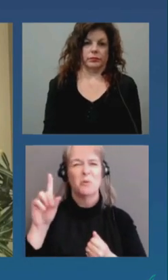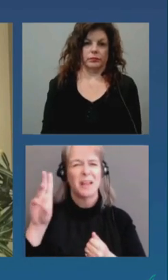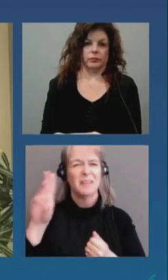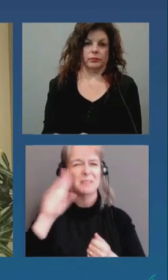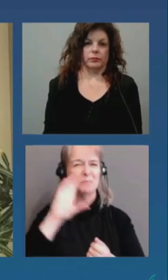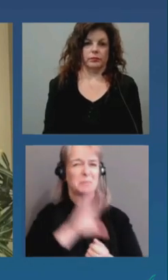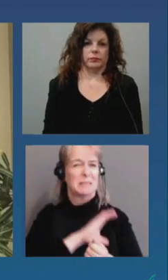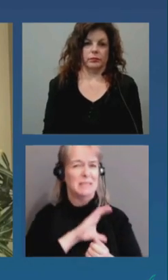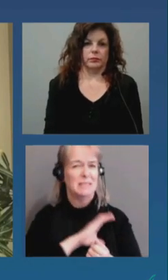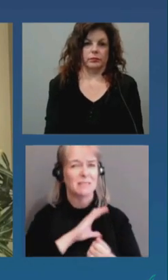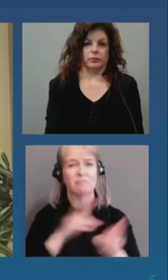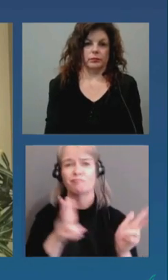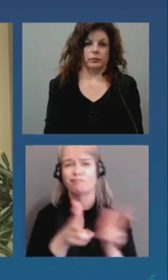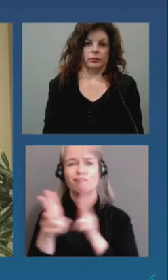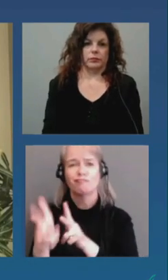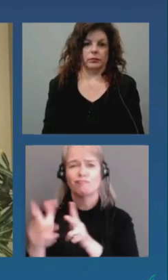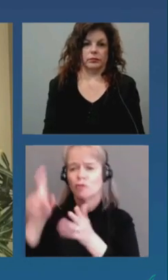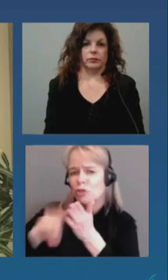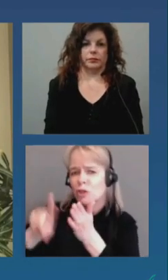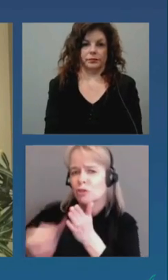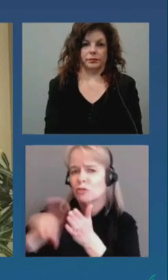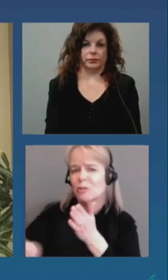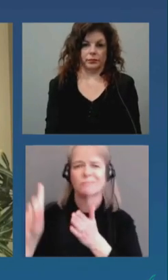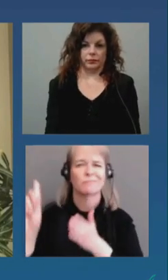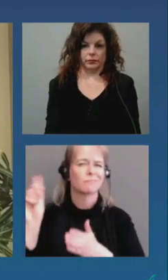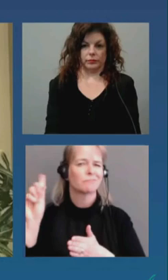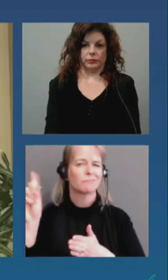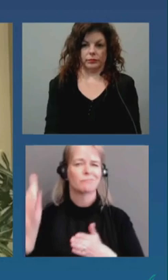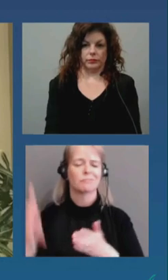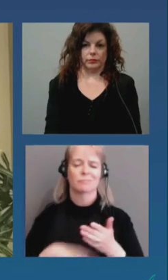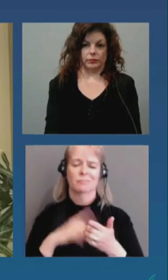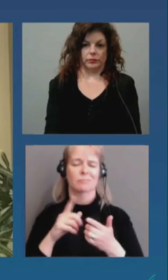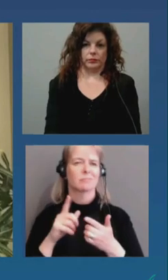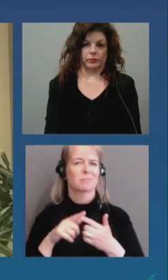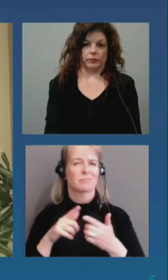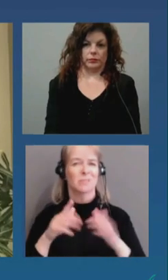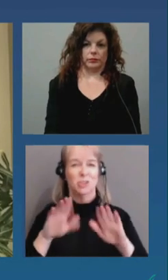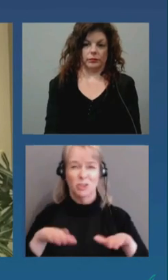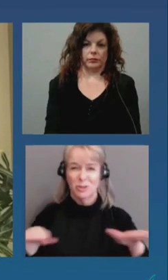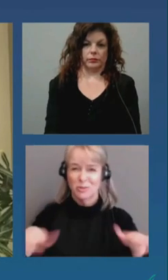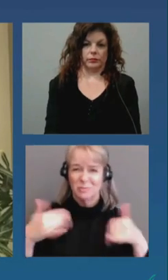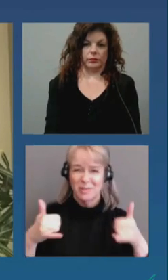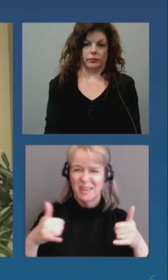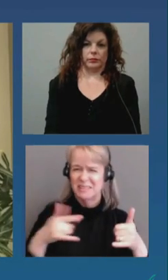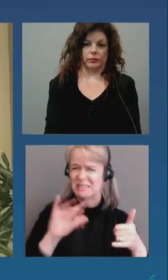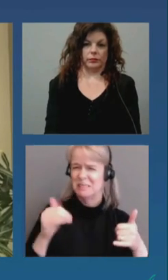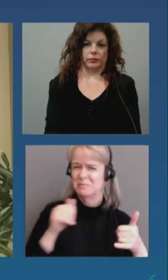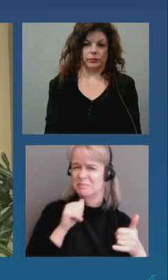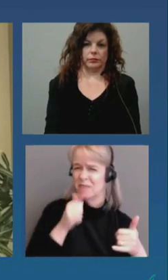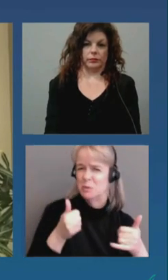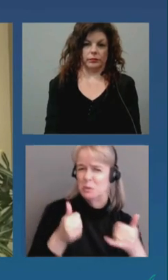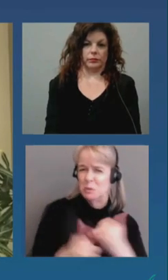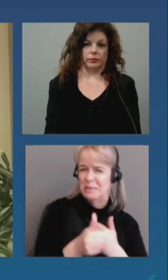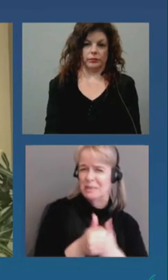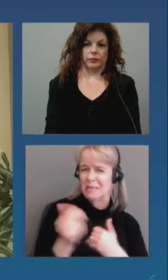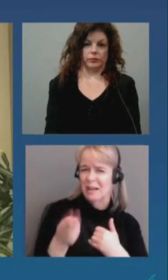for children to play on swing sets and i don't think they had a great grasp of the complexity and the